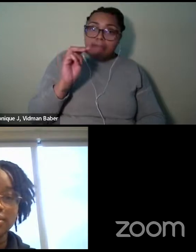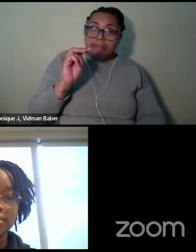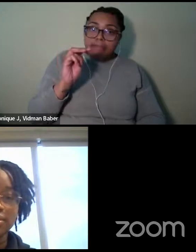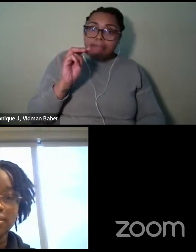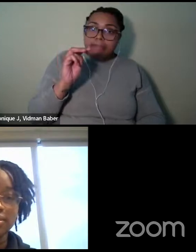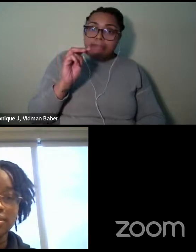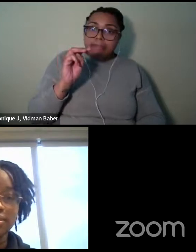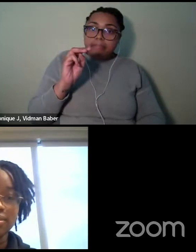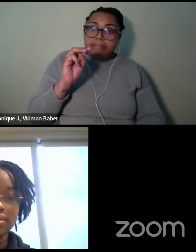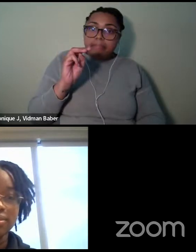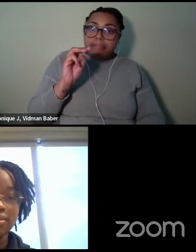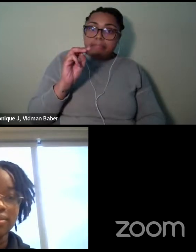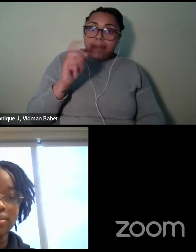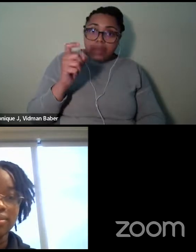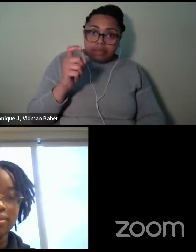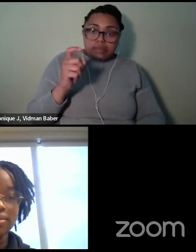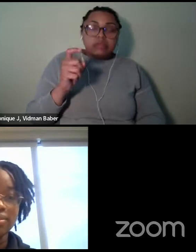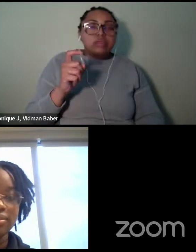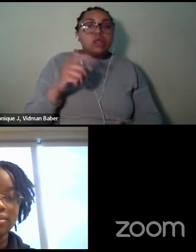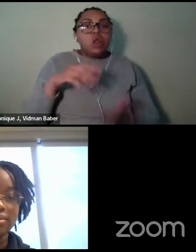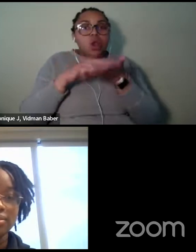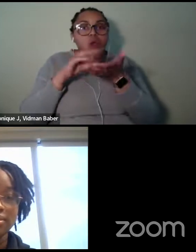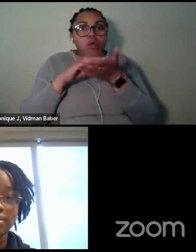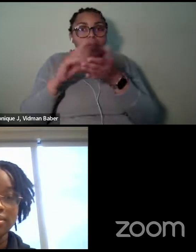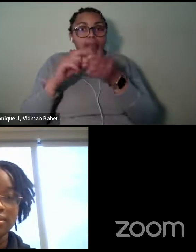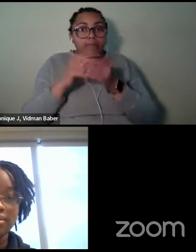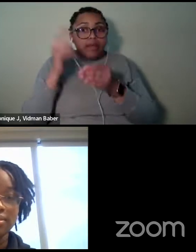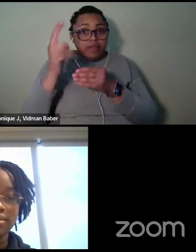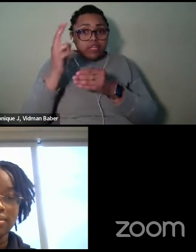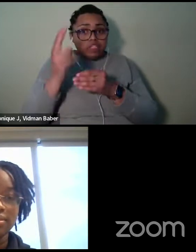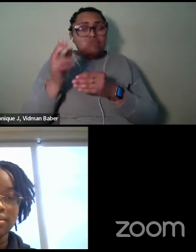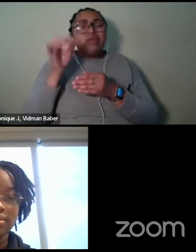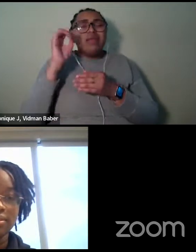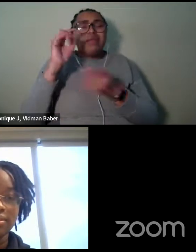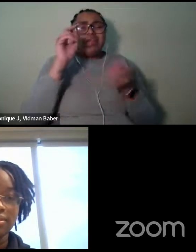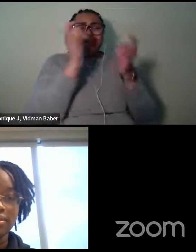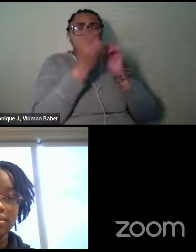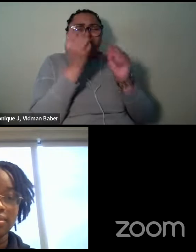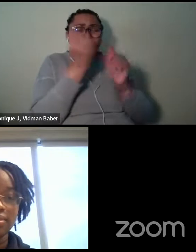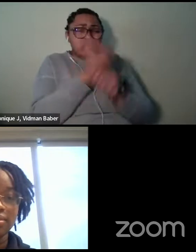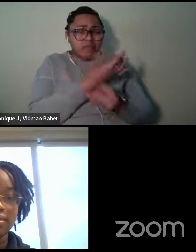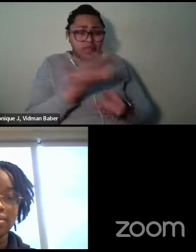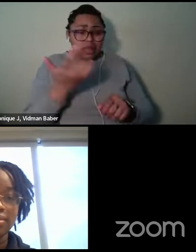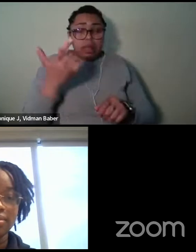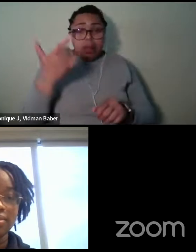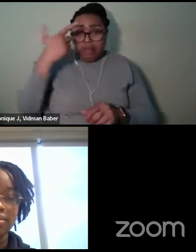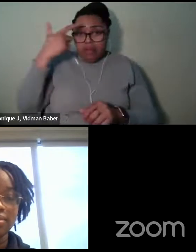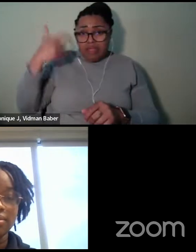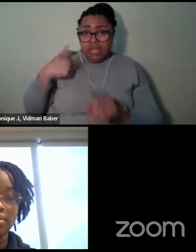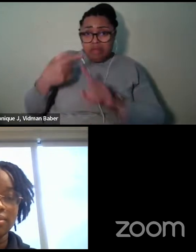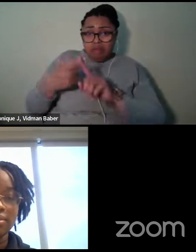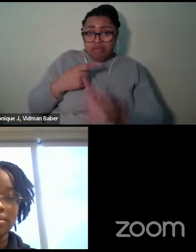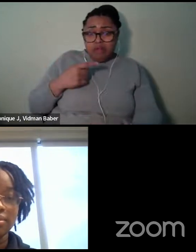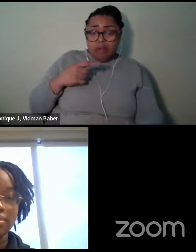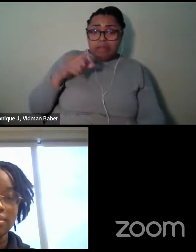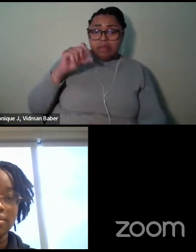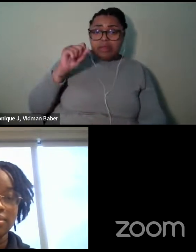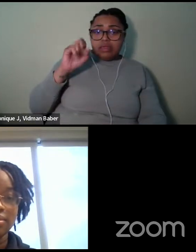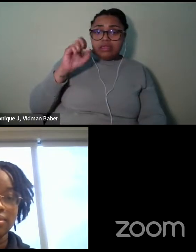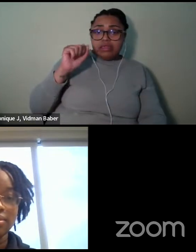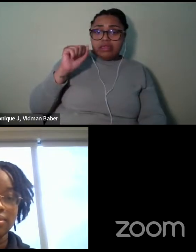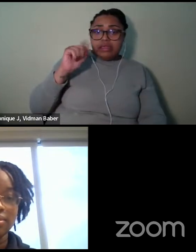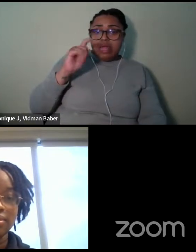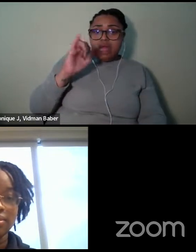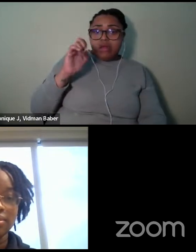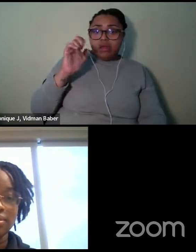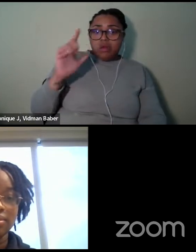that's what changed everything I did because I was from Seattle and, you know, I had a high school teacher who gave me books